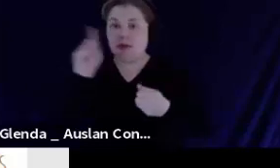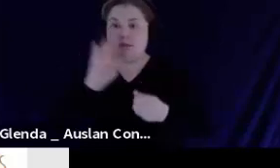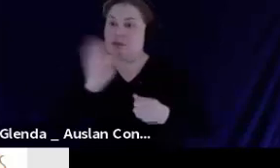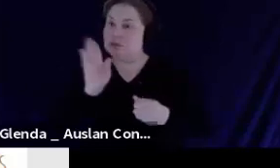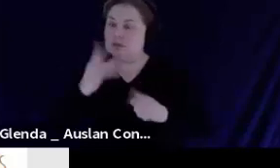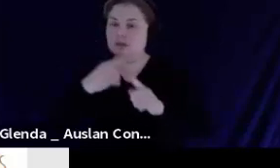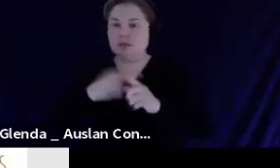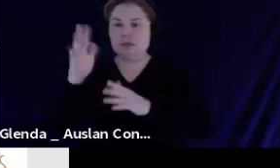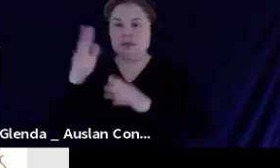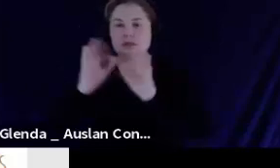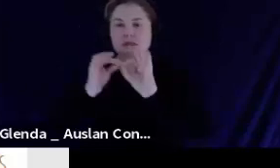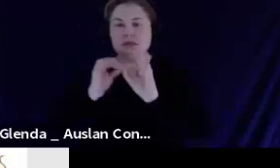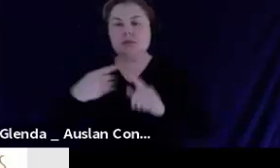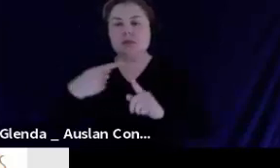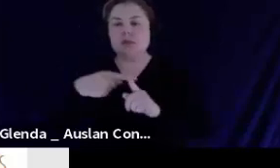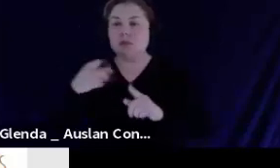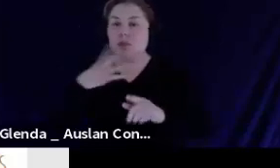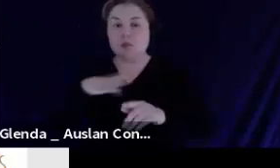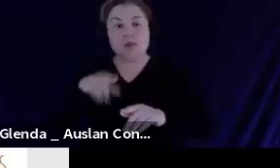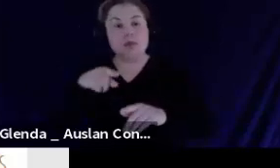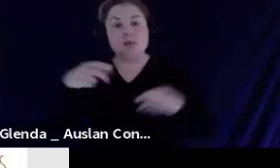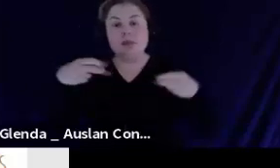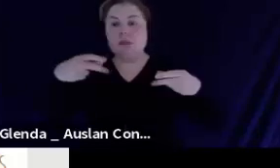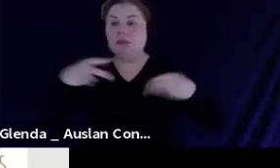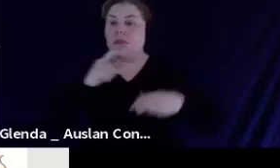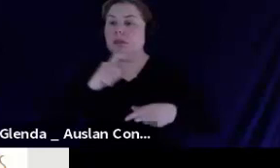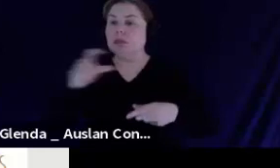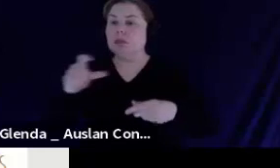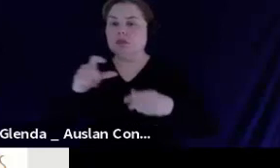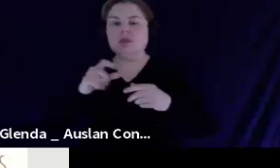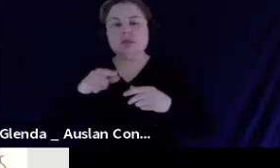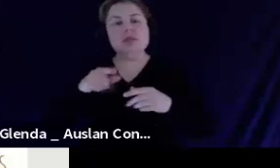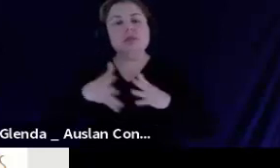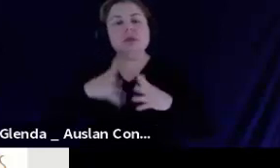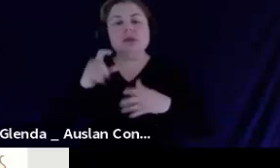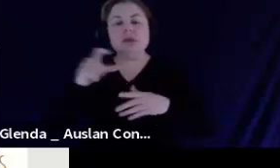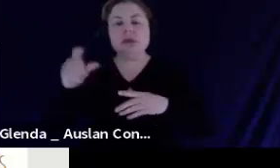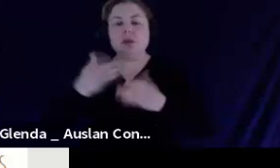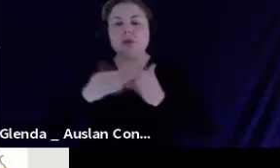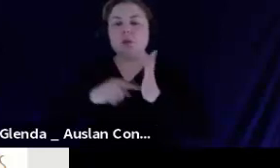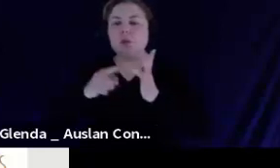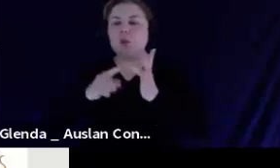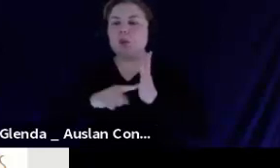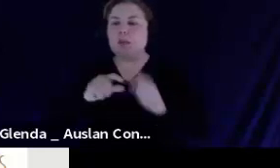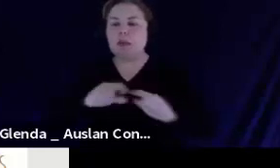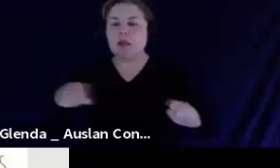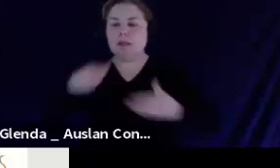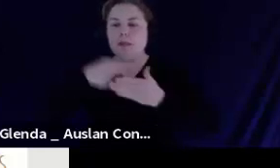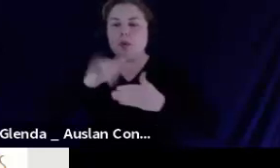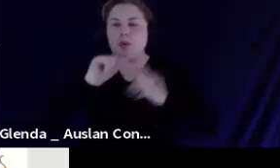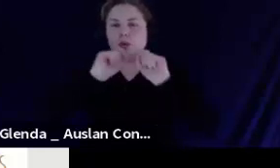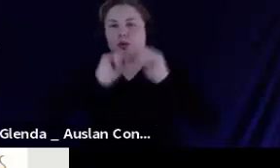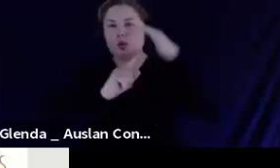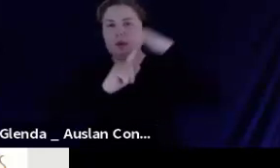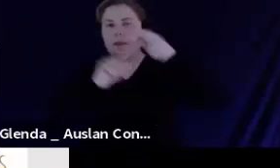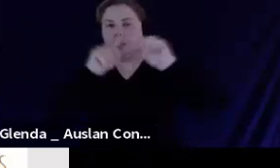caption, click on the CC button in the toolbar that is located either on the top or the bottom of your screen. We